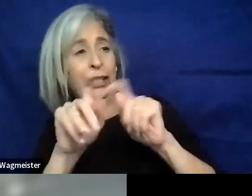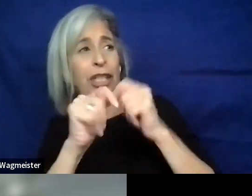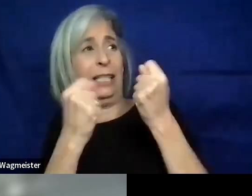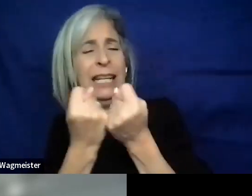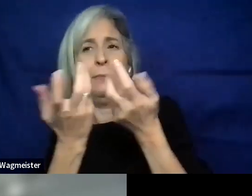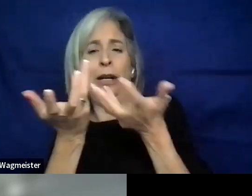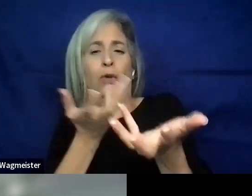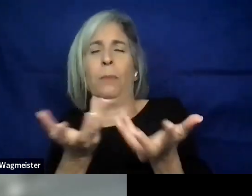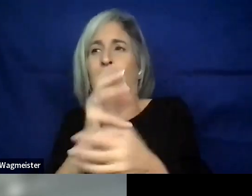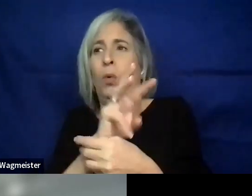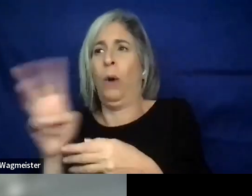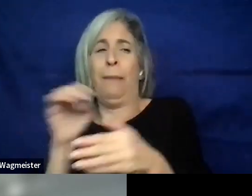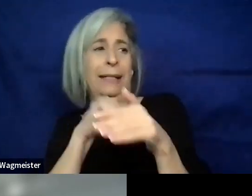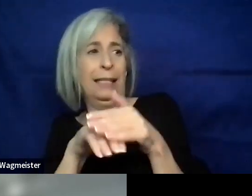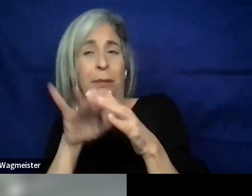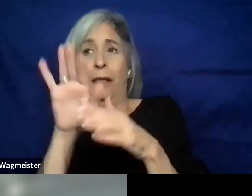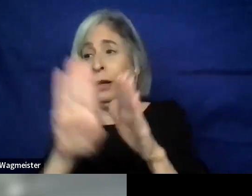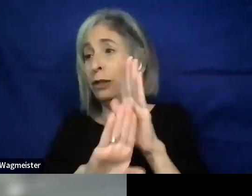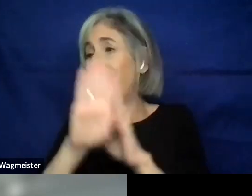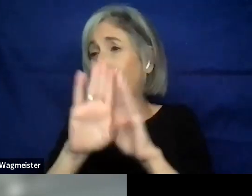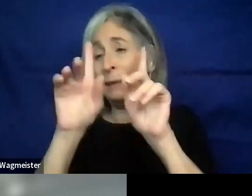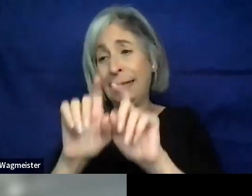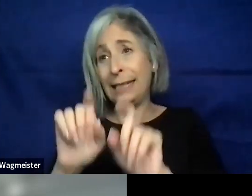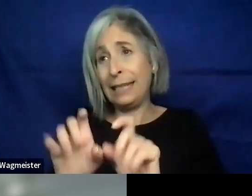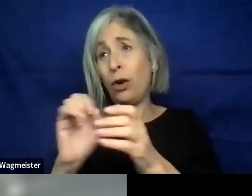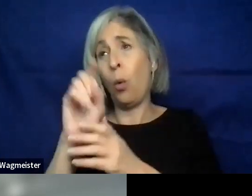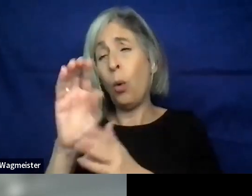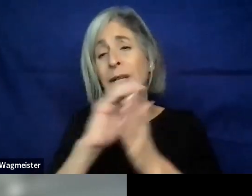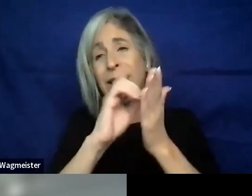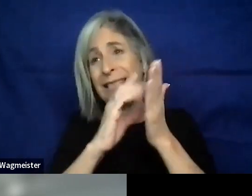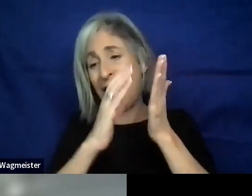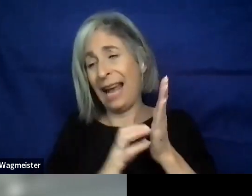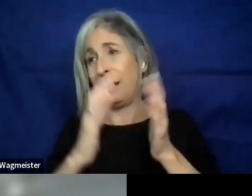incorporate web accessibility into their development testing or design processes.